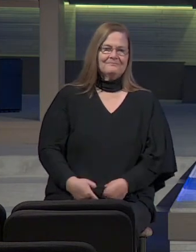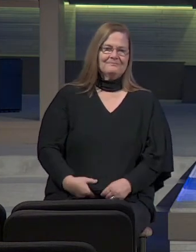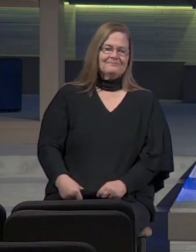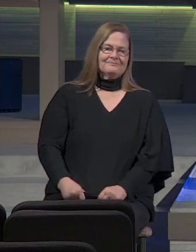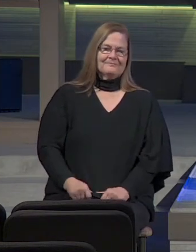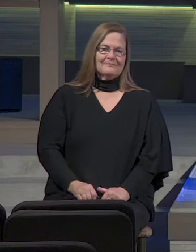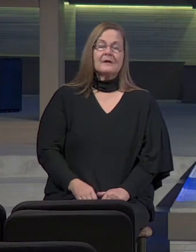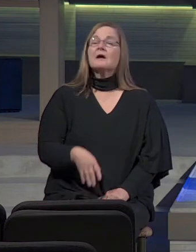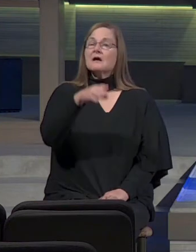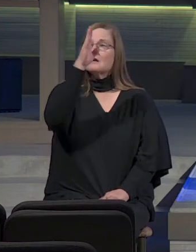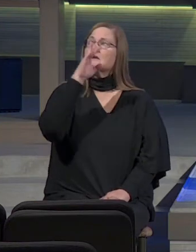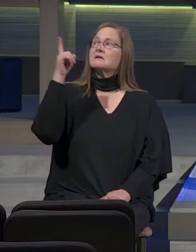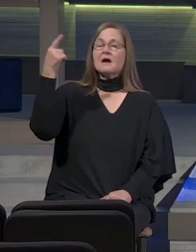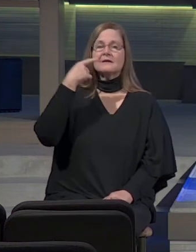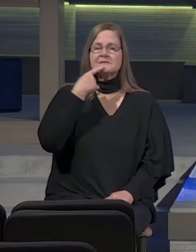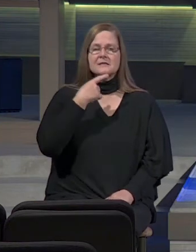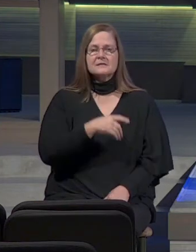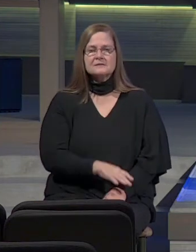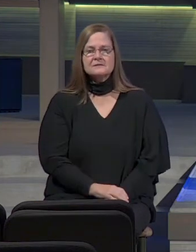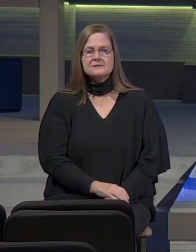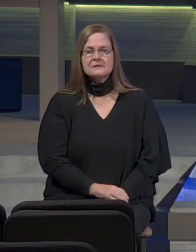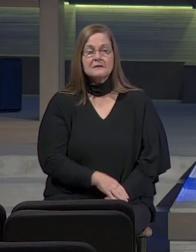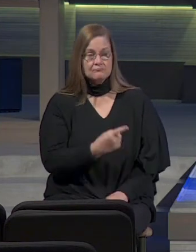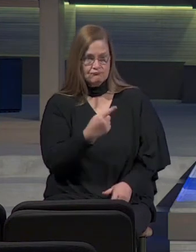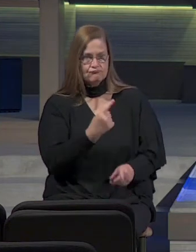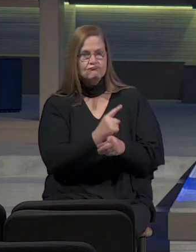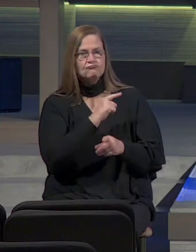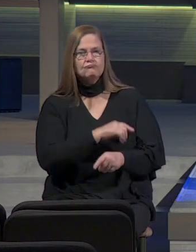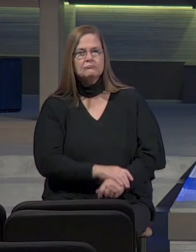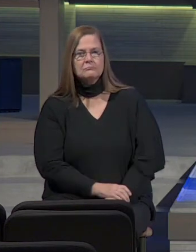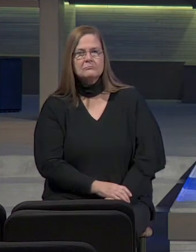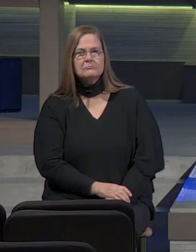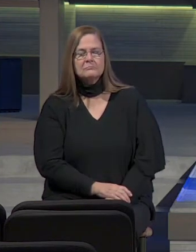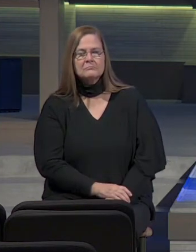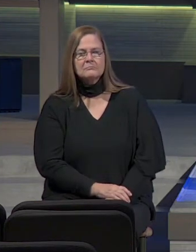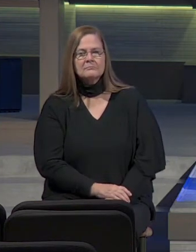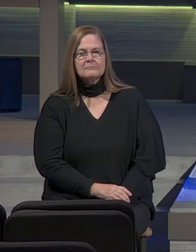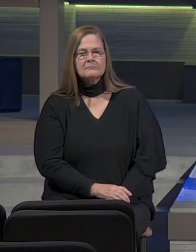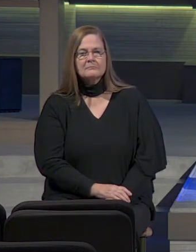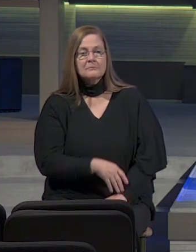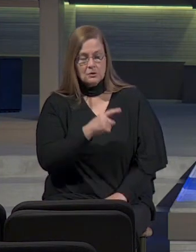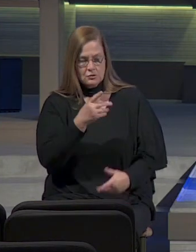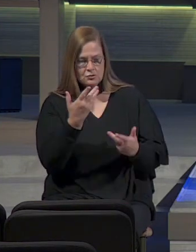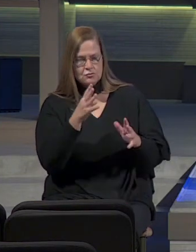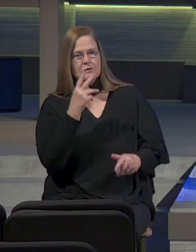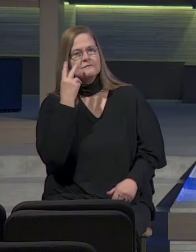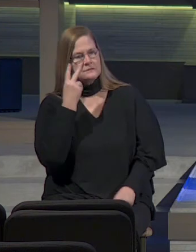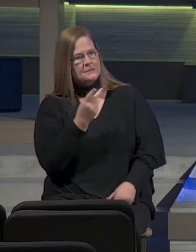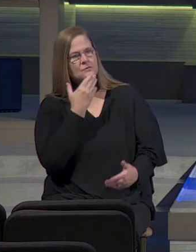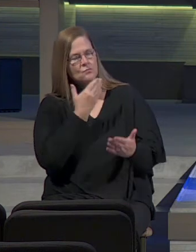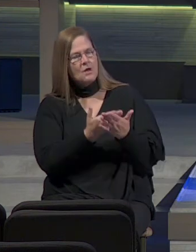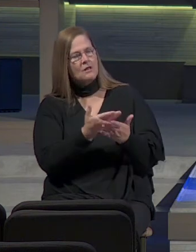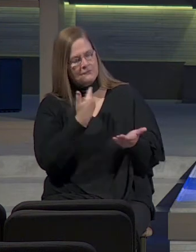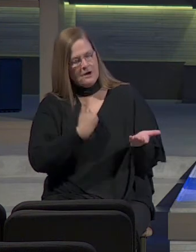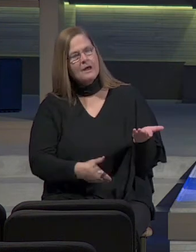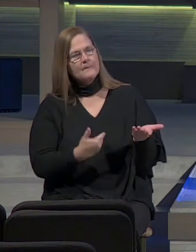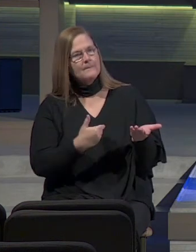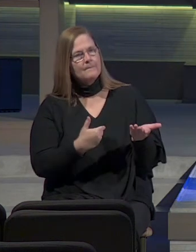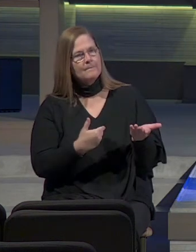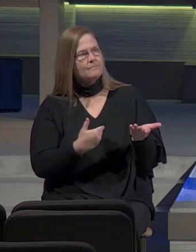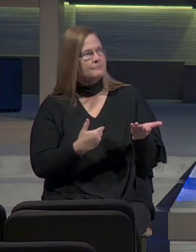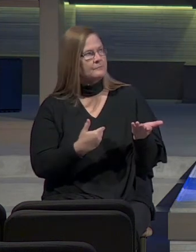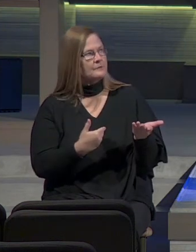God says, you're right. You have seen well, for I am,